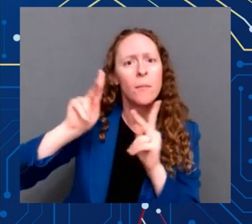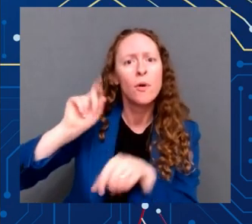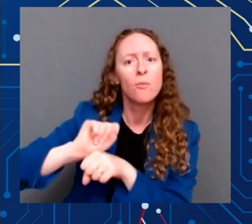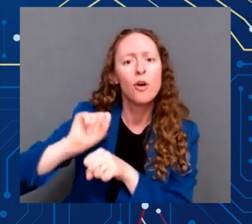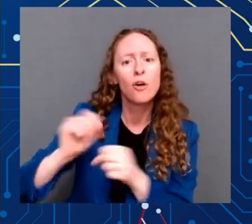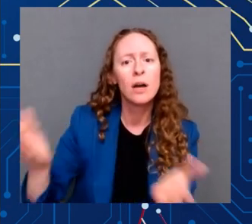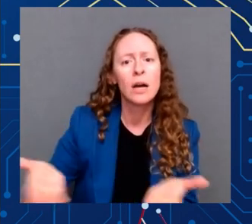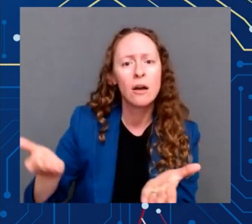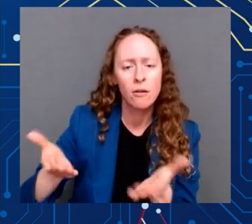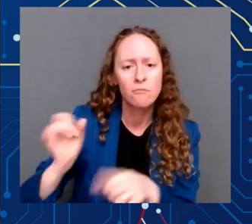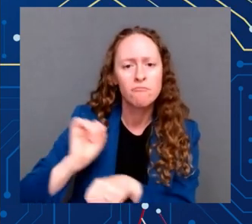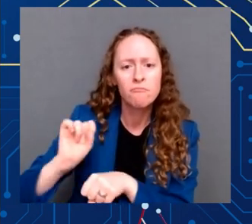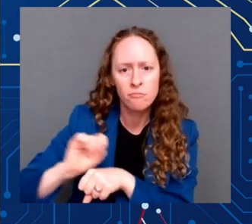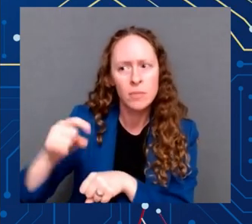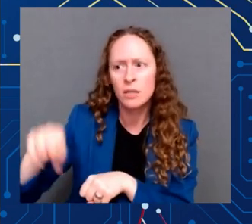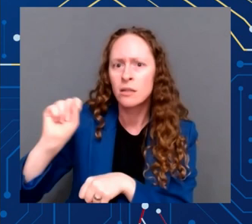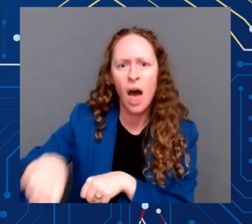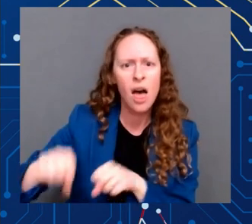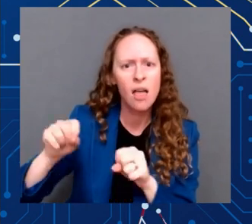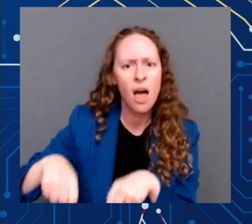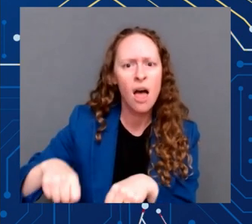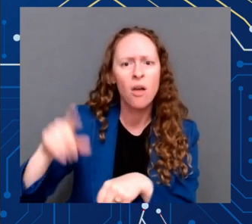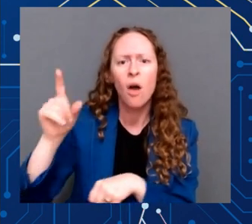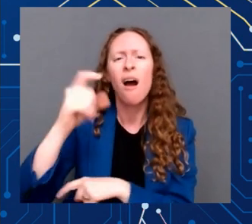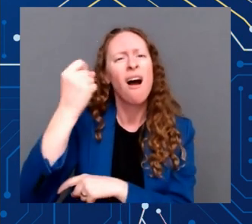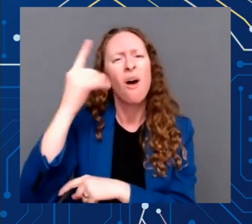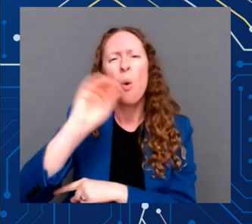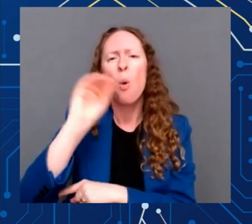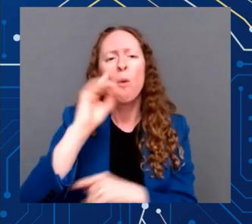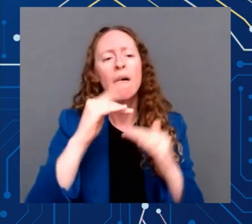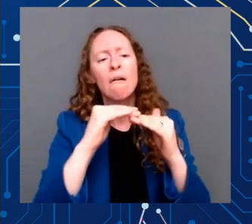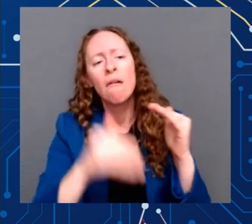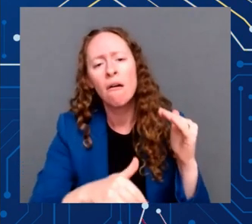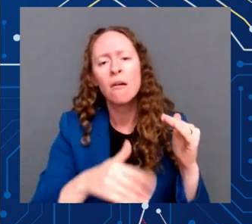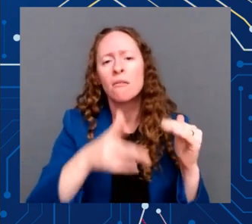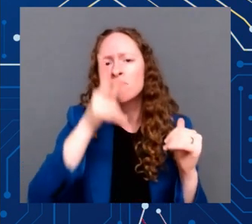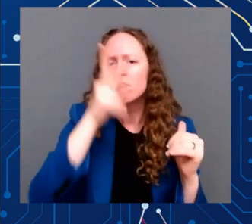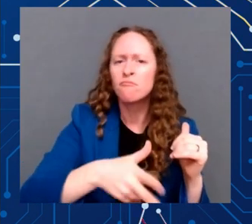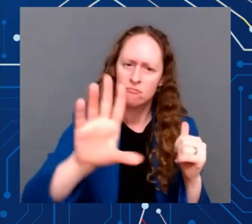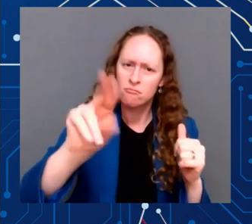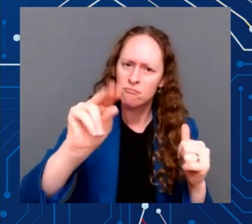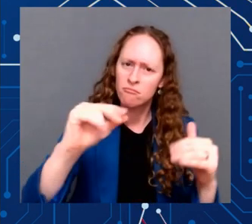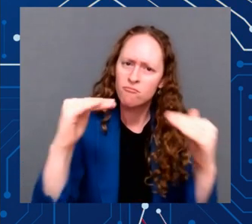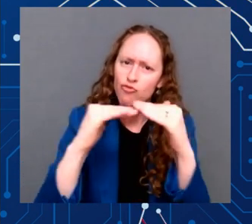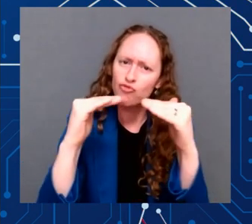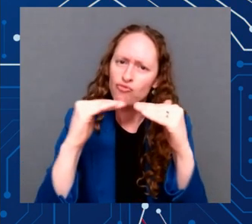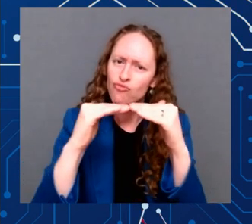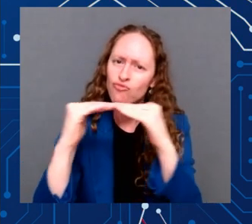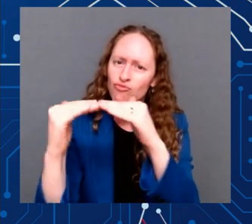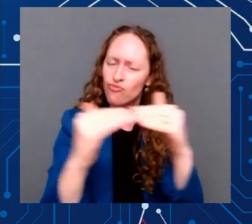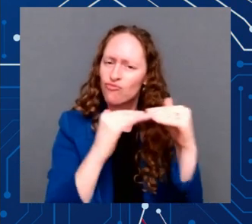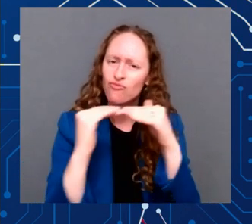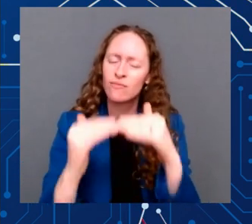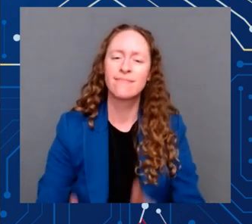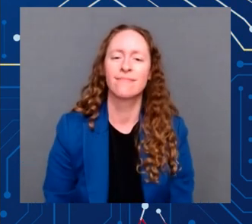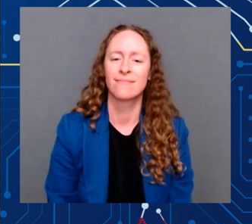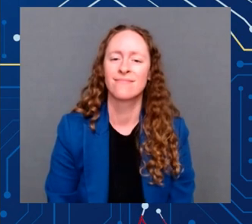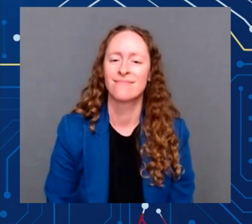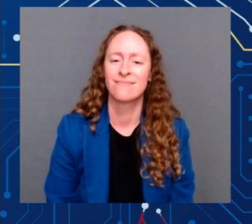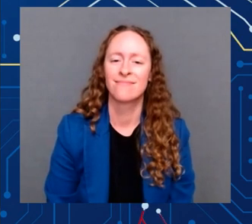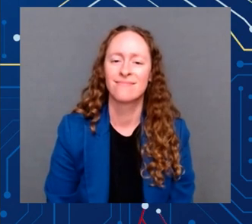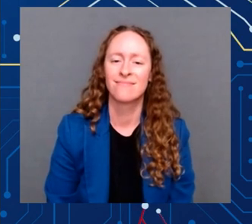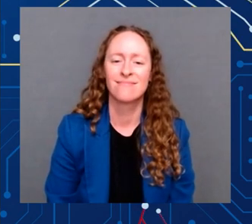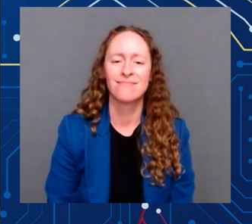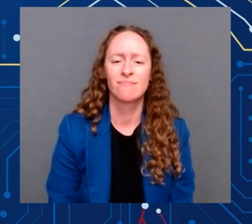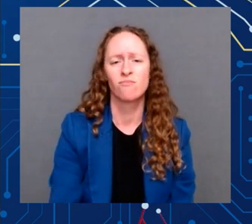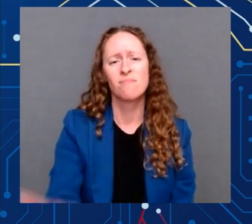So thank you again, President Biden, for your leadership. Thank you to the bipartisan work in Congress. Together, we are strengthening our leadership and